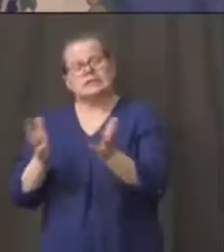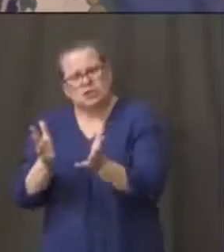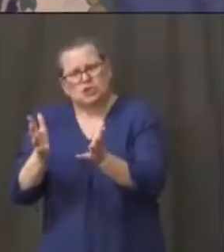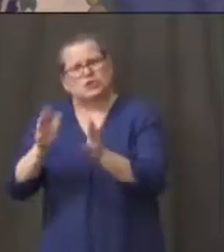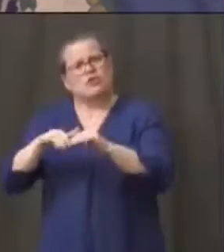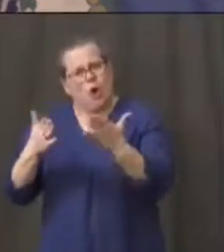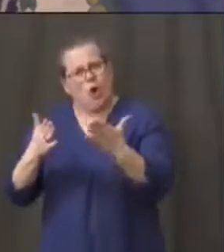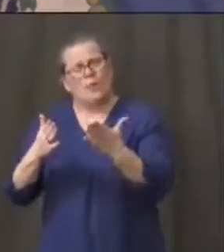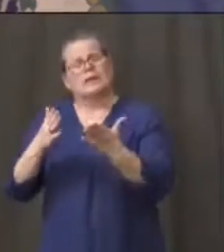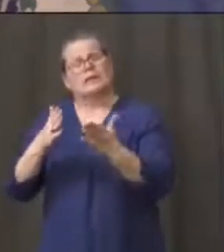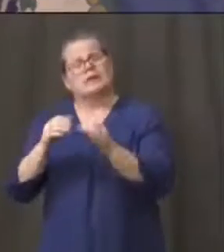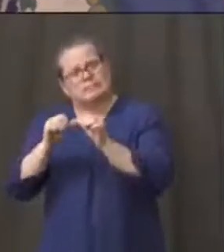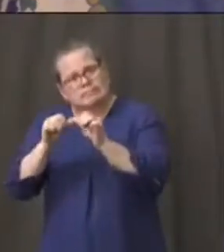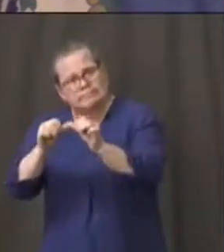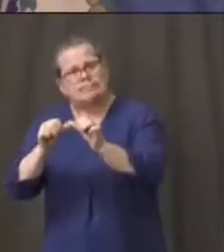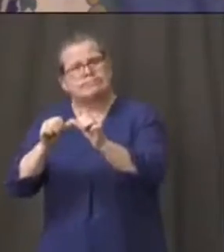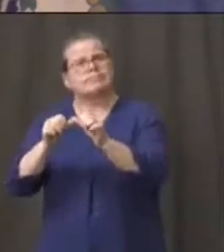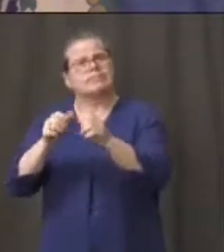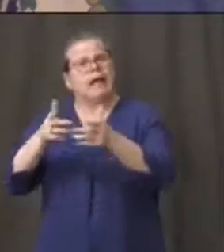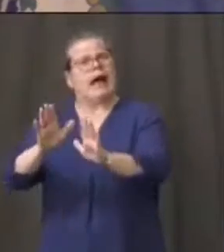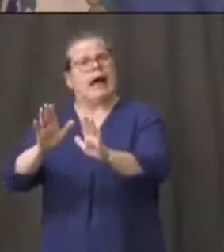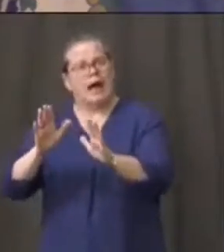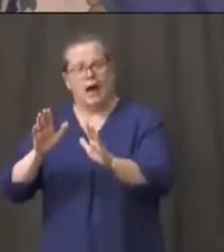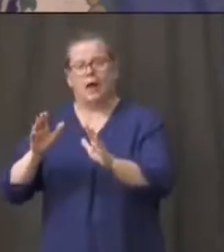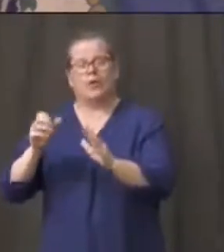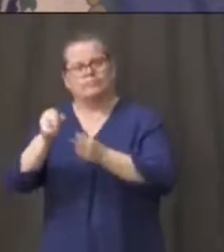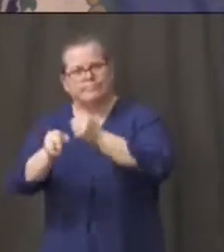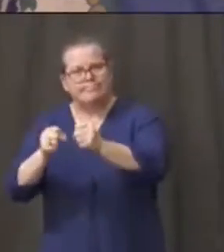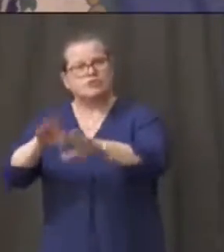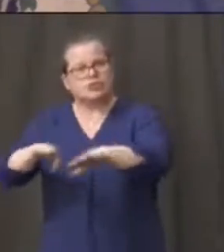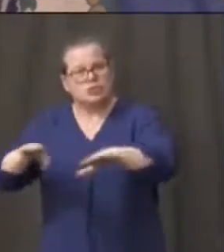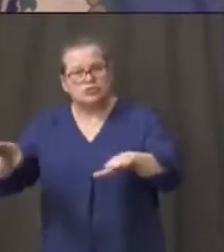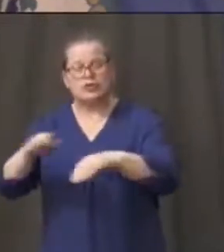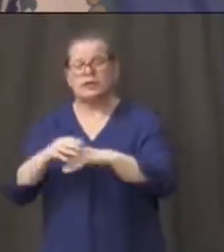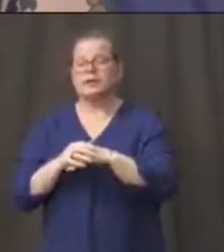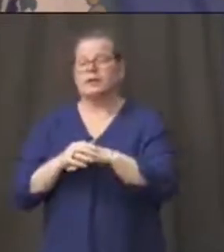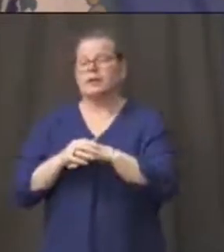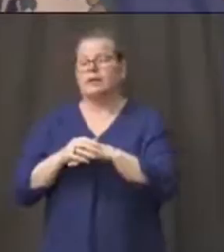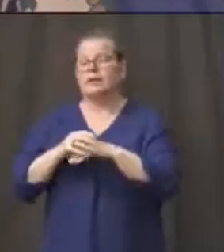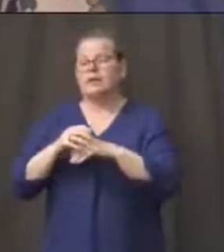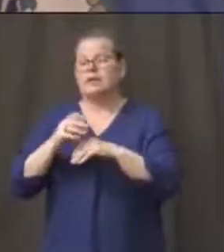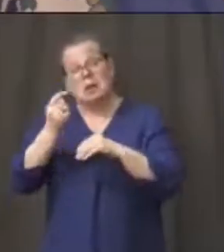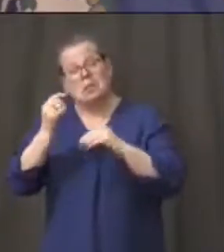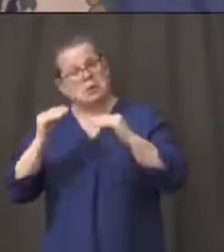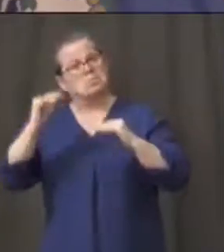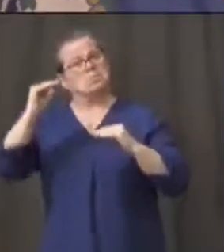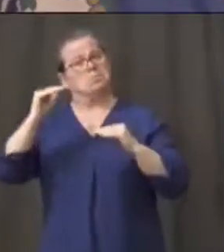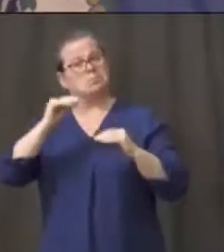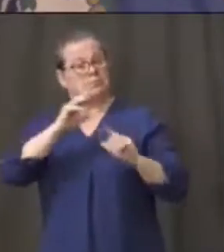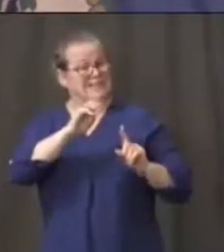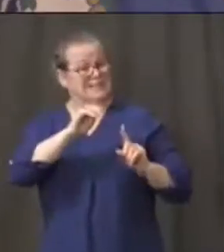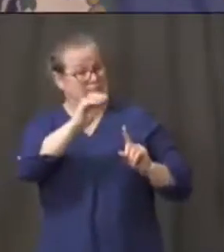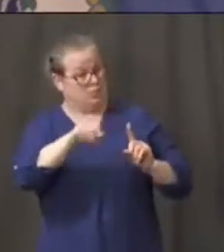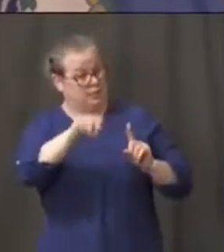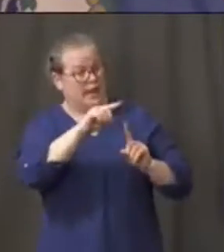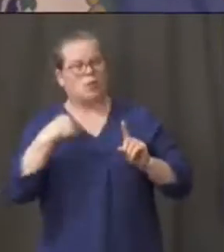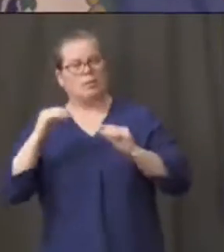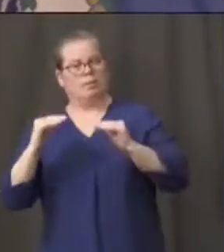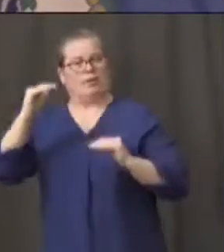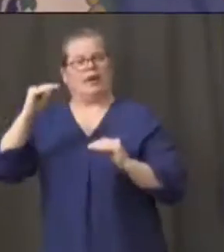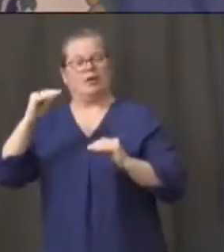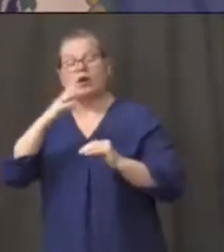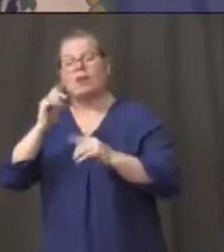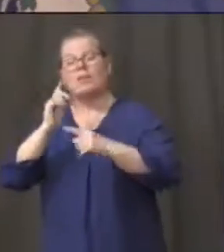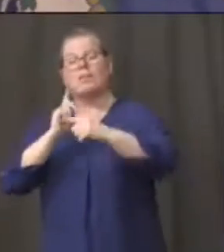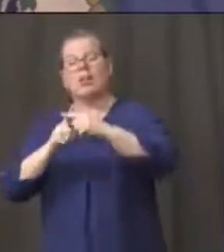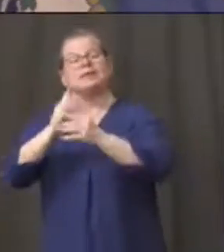down, and more importantly, we were able to open up daycare centers next to our different hospitals, thanks to Dalio Philanthropies. So